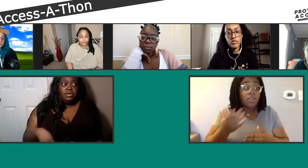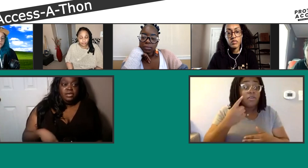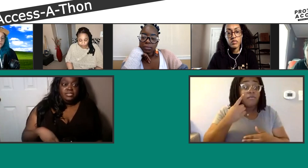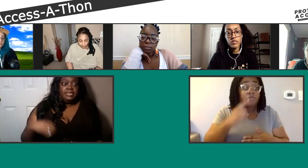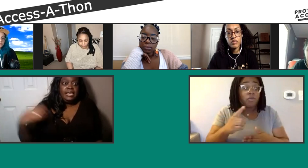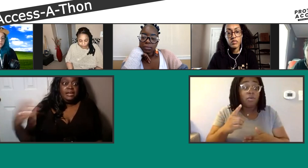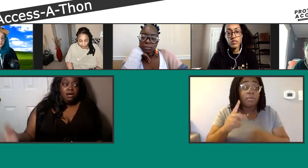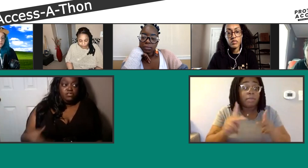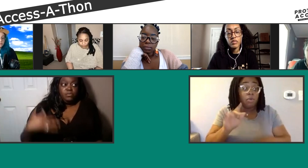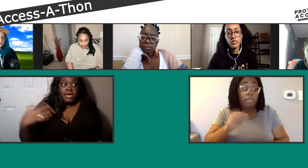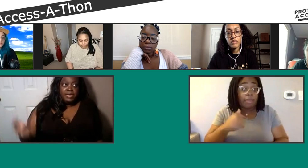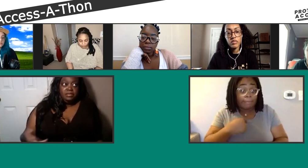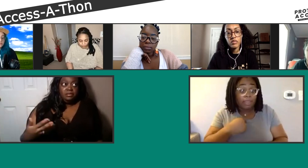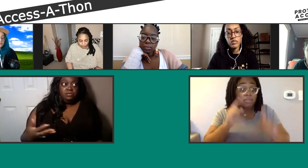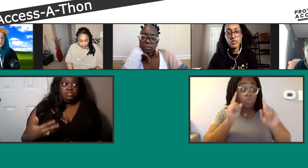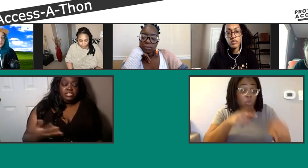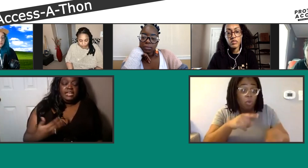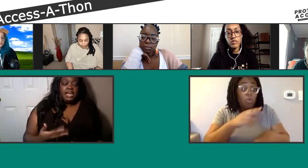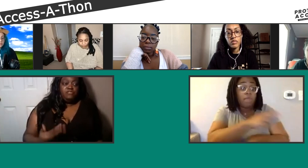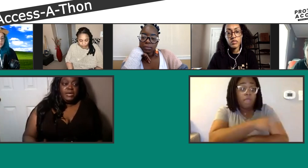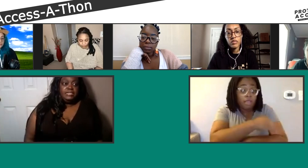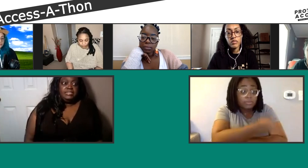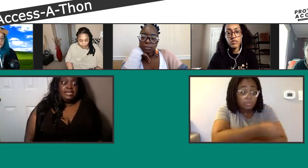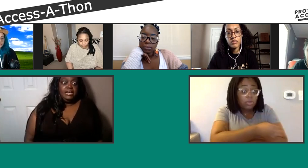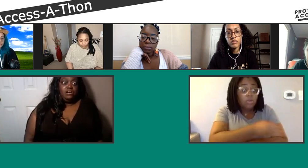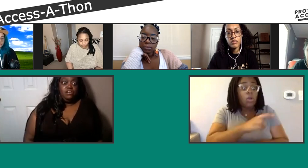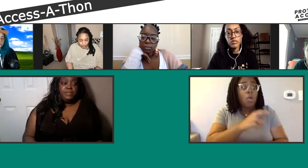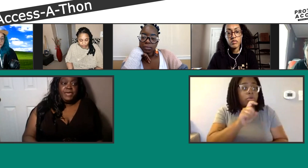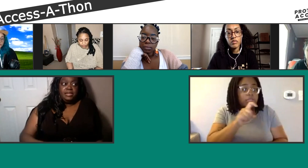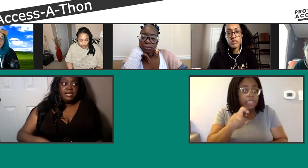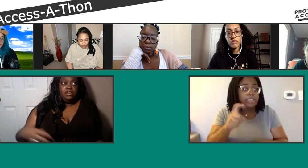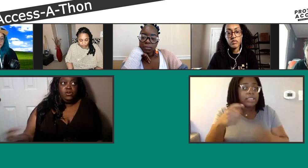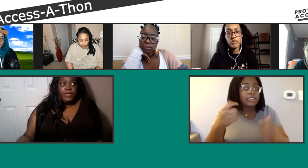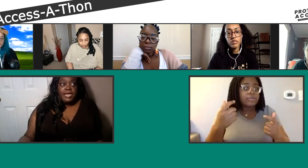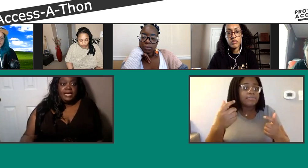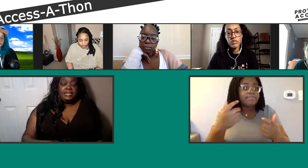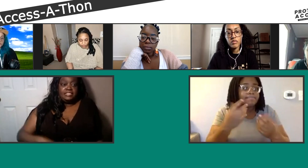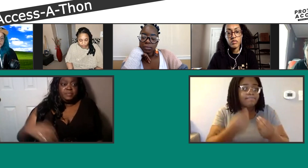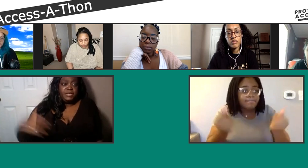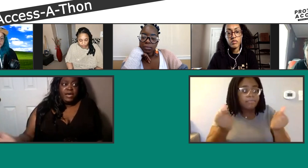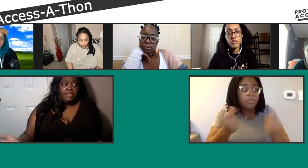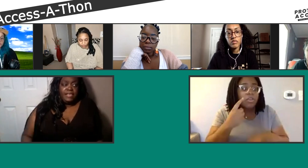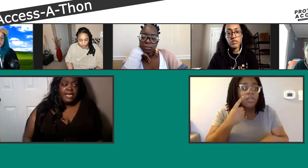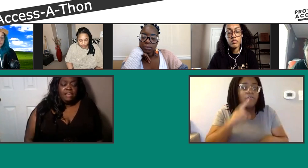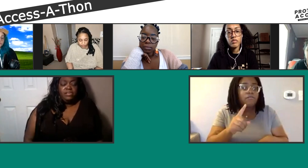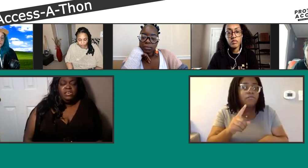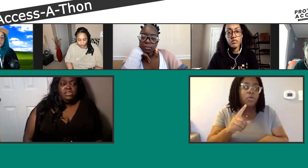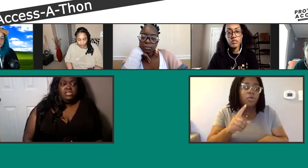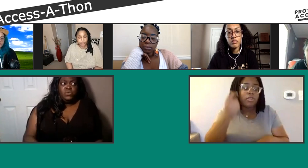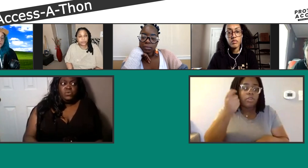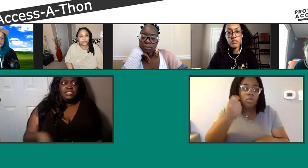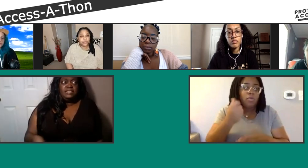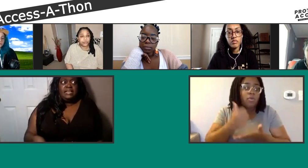to get all of my, you know, to get a lot of my needs taken care of by paying like a copay against this big grant that they have.